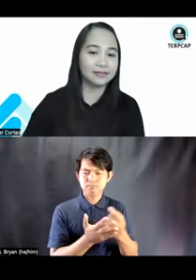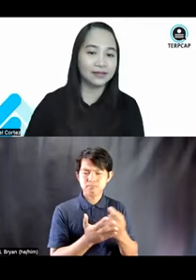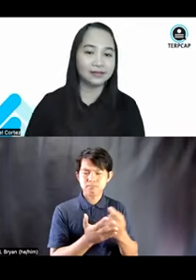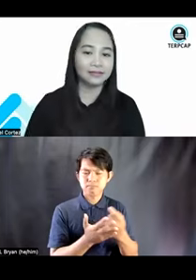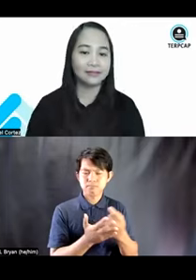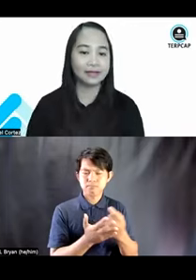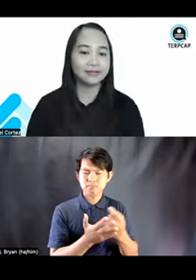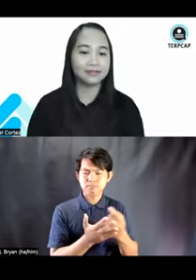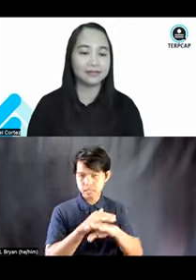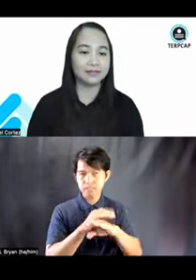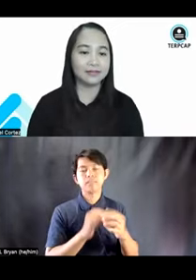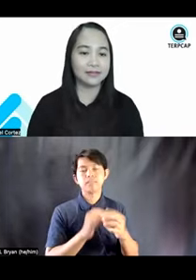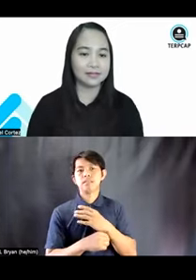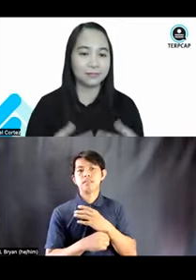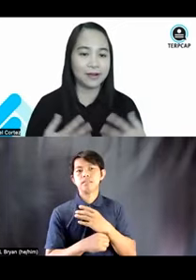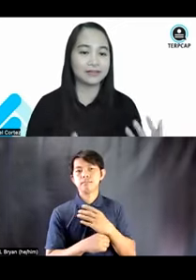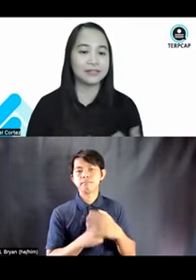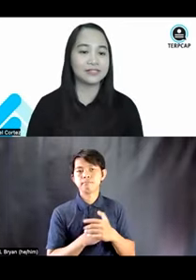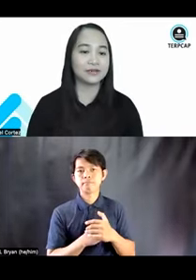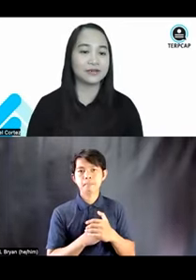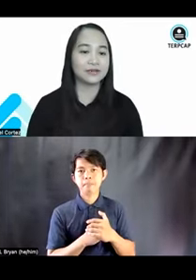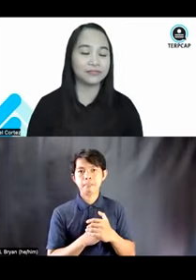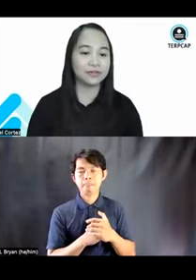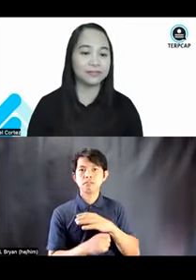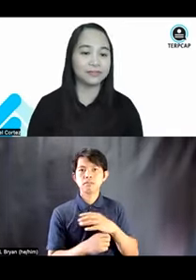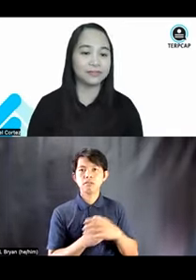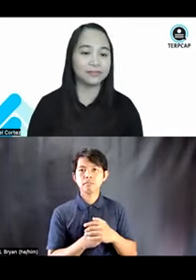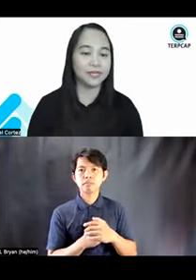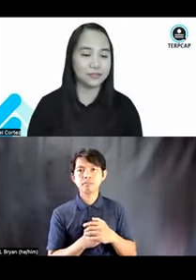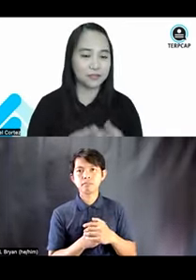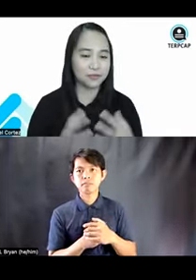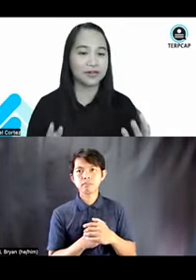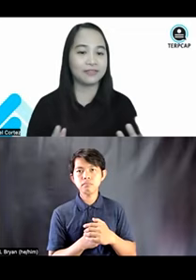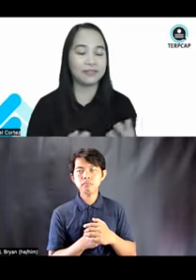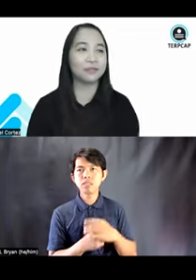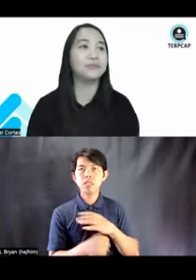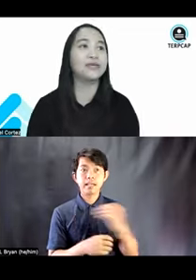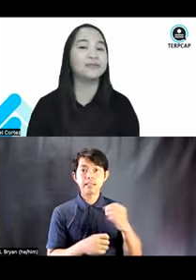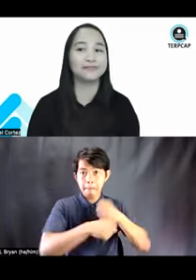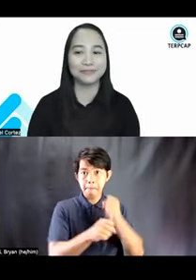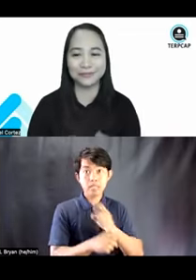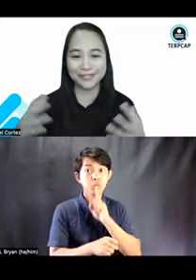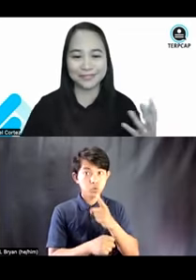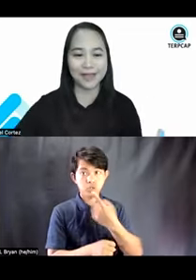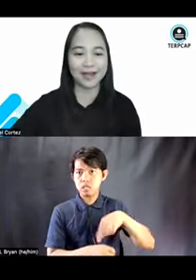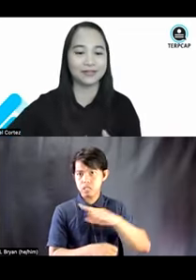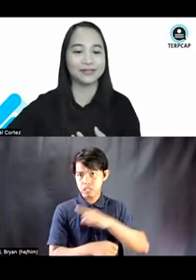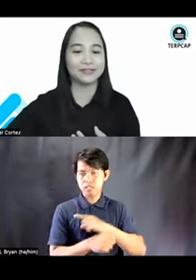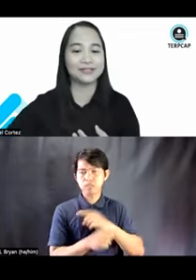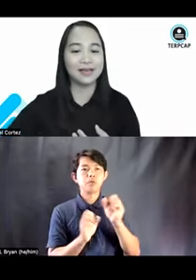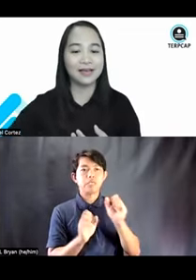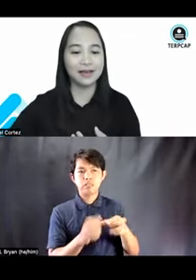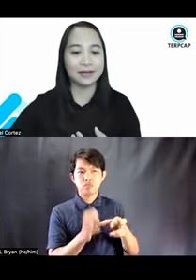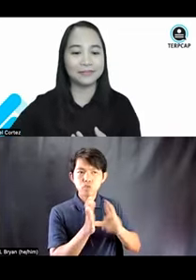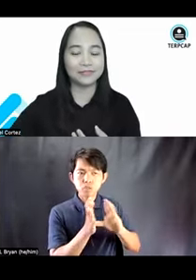And that is the practice of making sure that we would be able to remove these barriers,